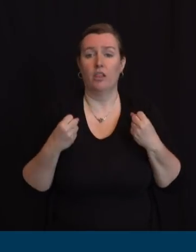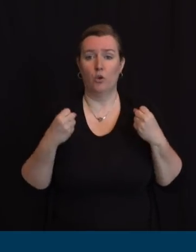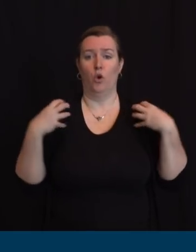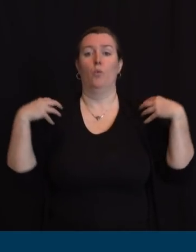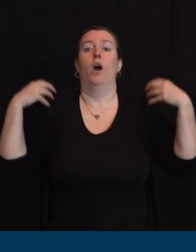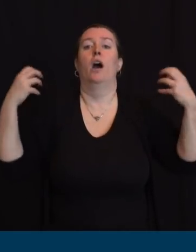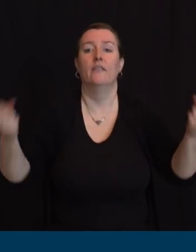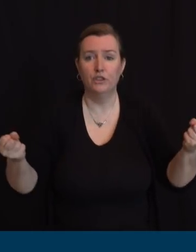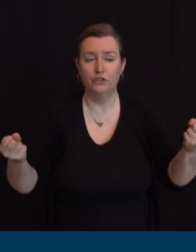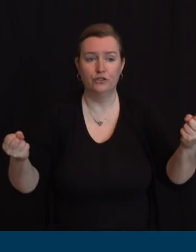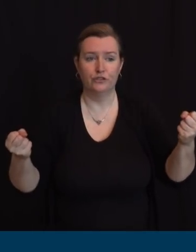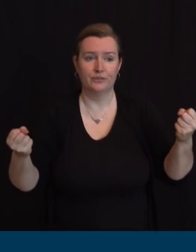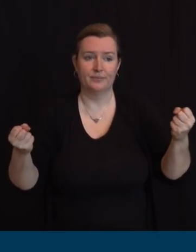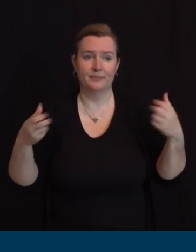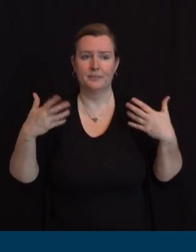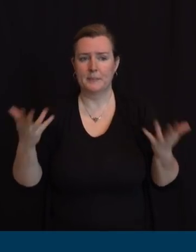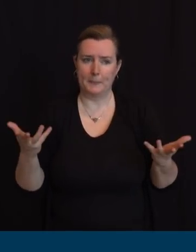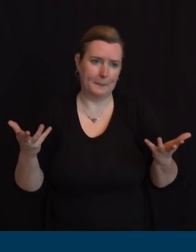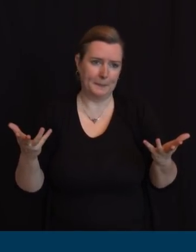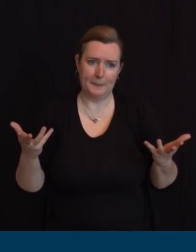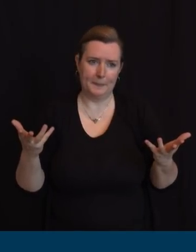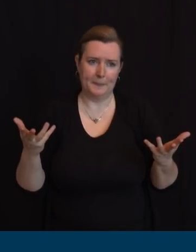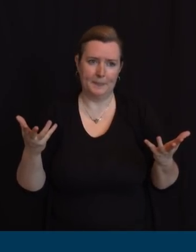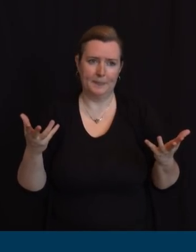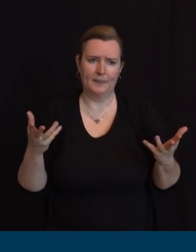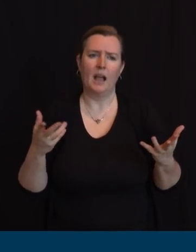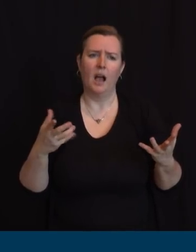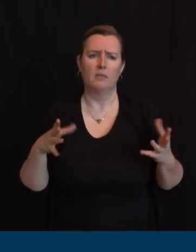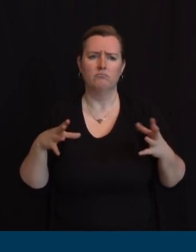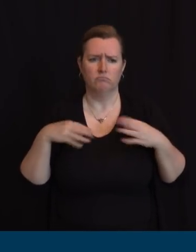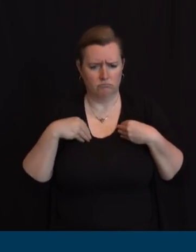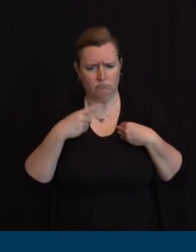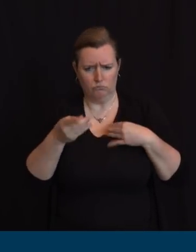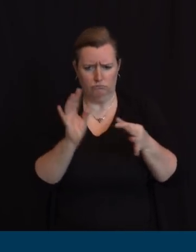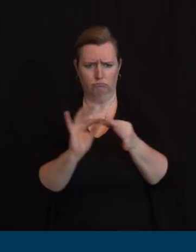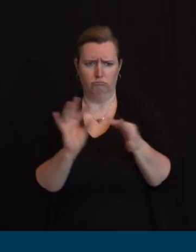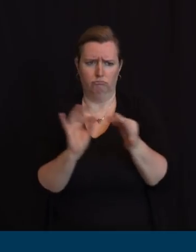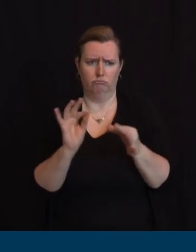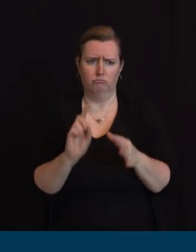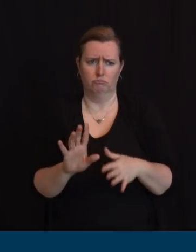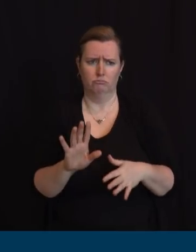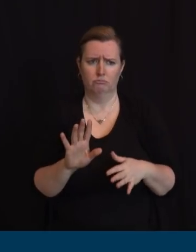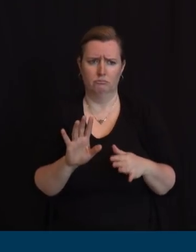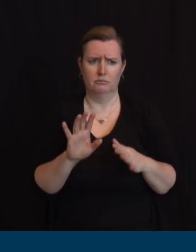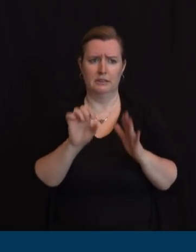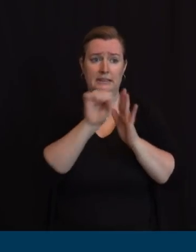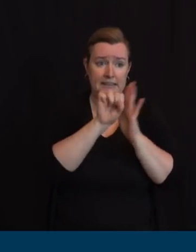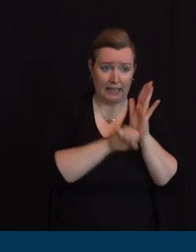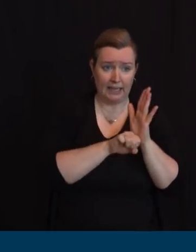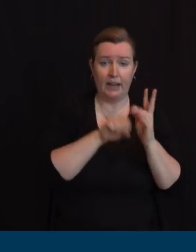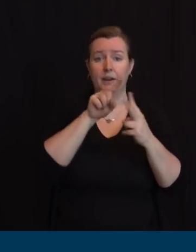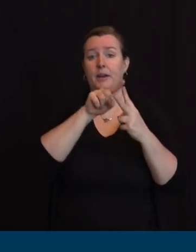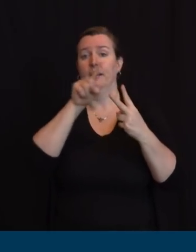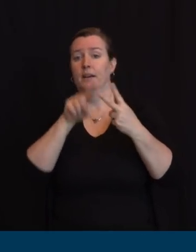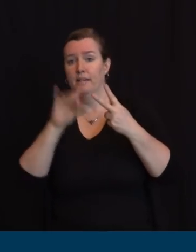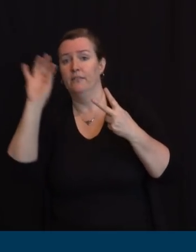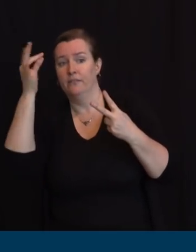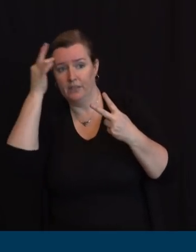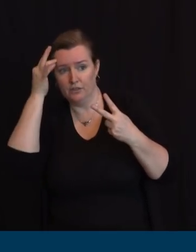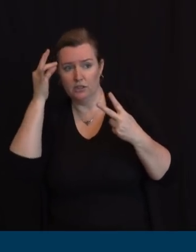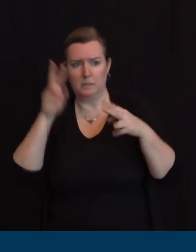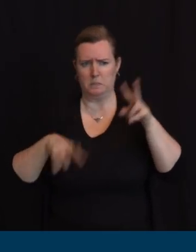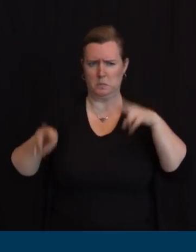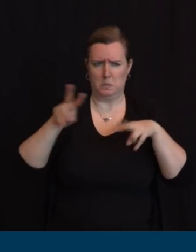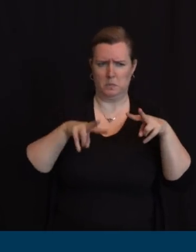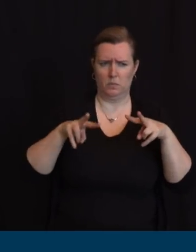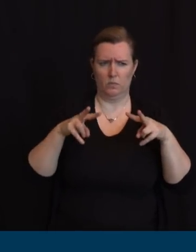think about this now as a state I know the federal government is thinking about what does reopening look like the regional group of states actually one more